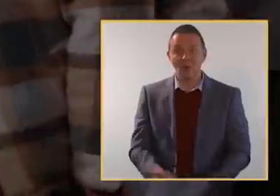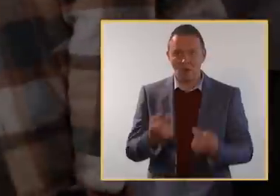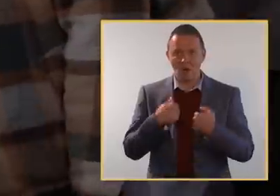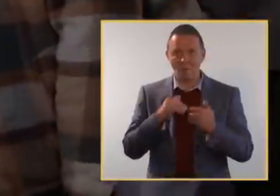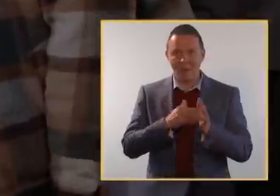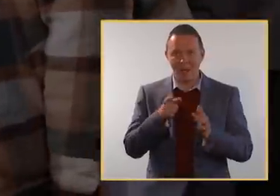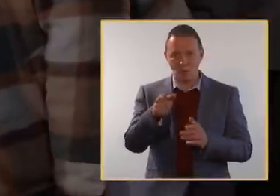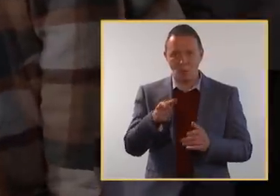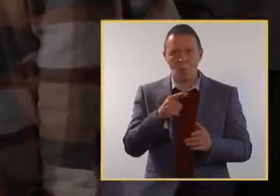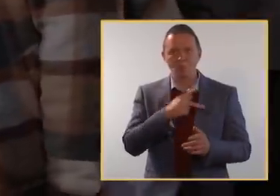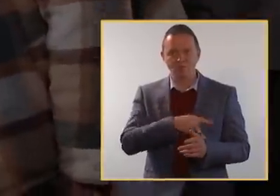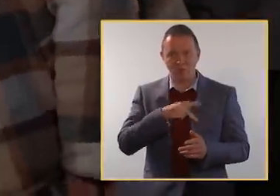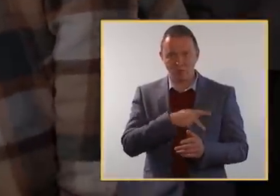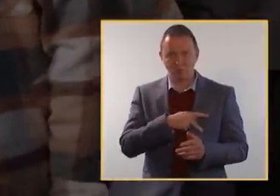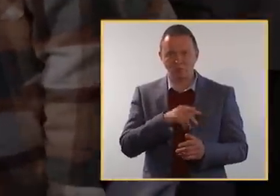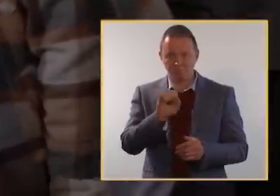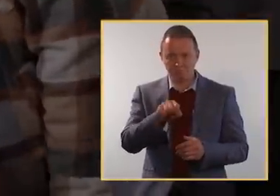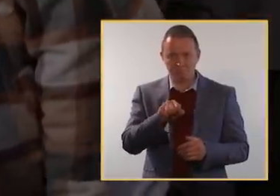I'm your audiologist now.